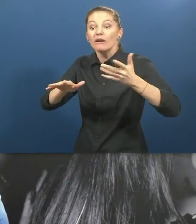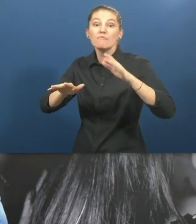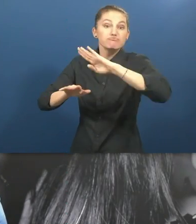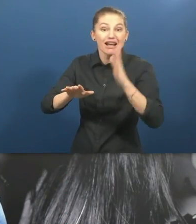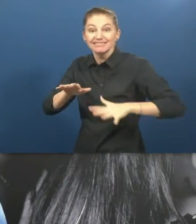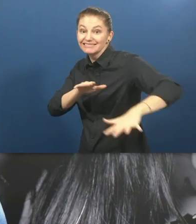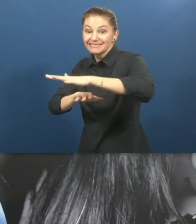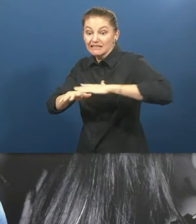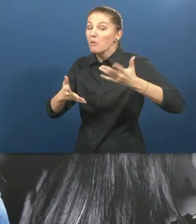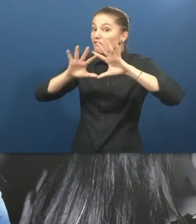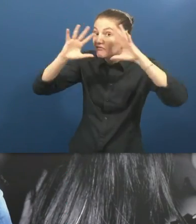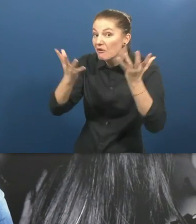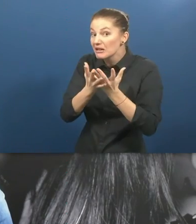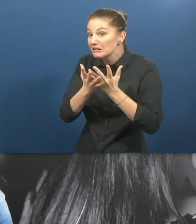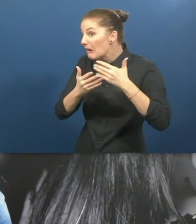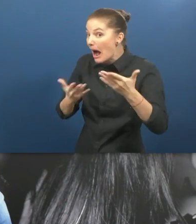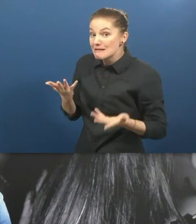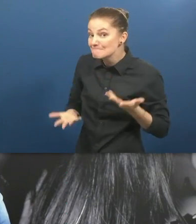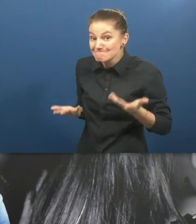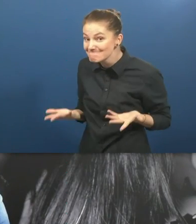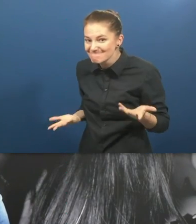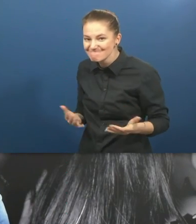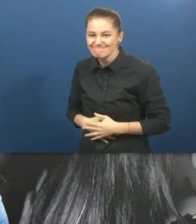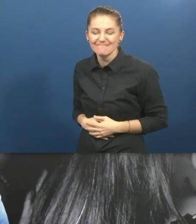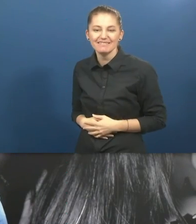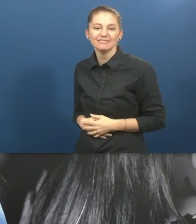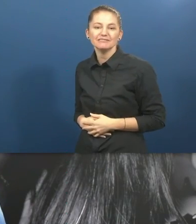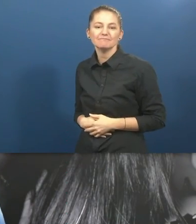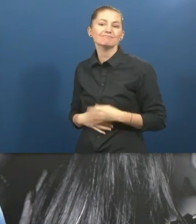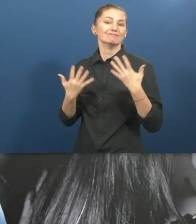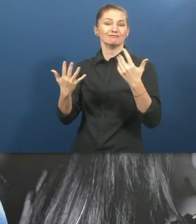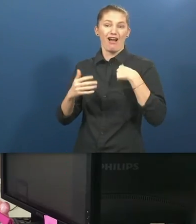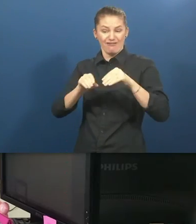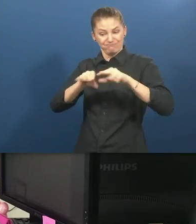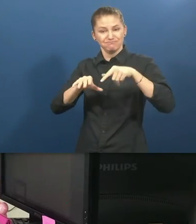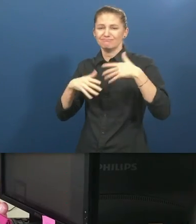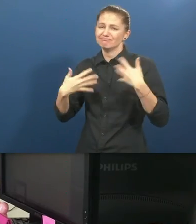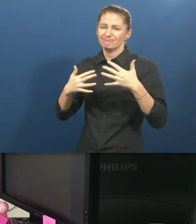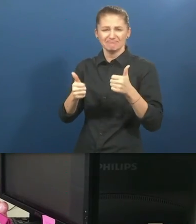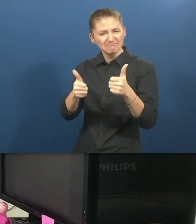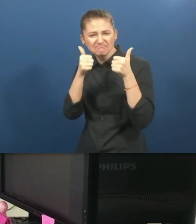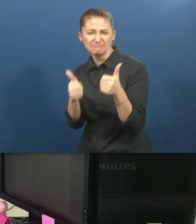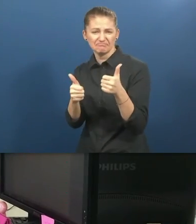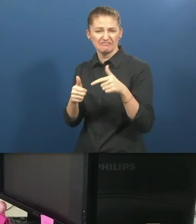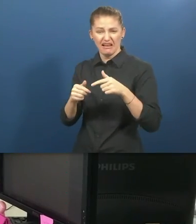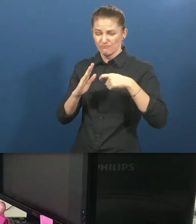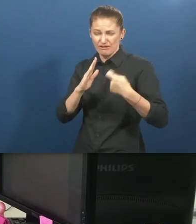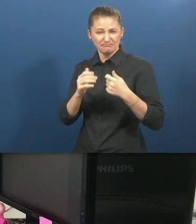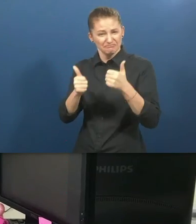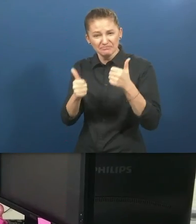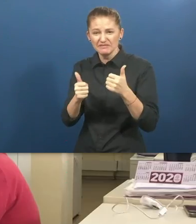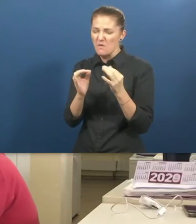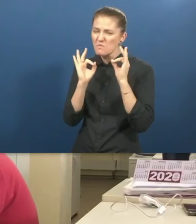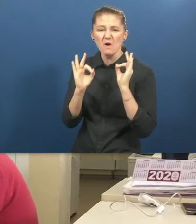all regions of Brazil, and also to the world, who knows. In the meantime, be able to this expansion process in a successful